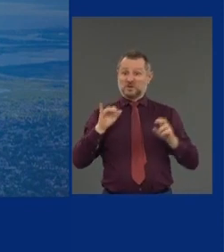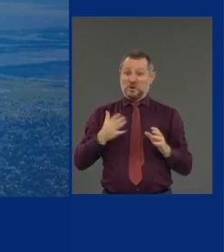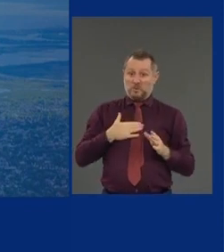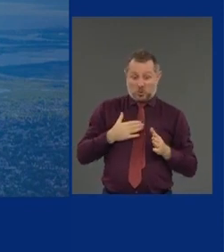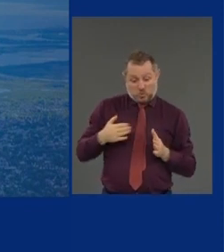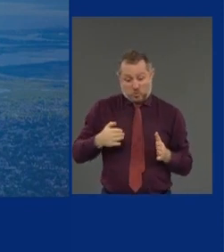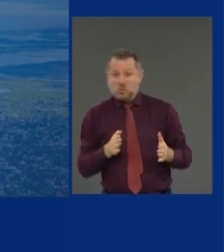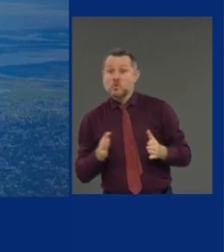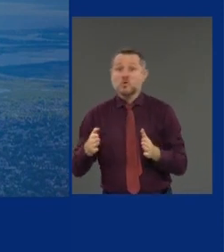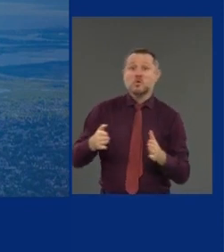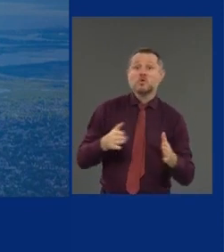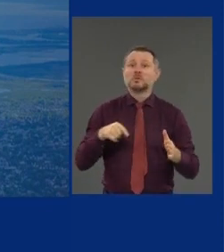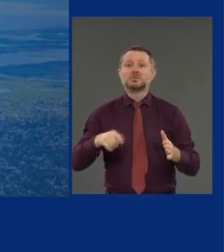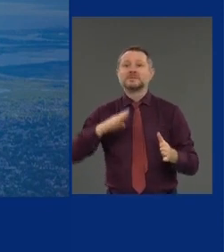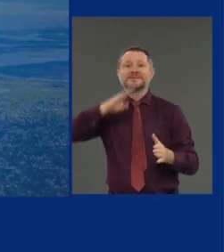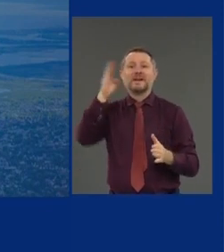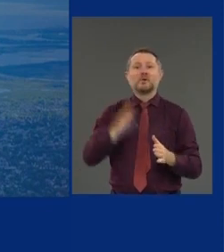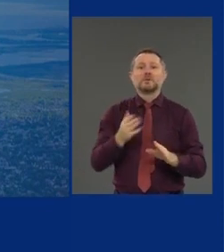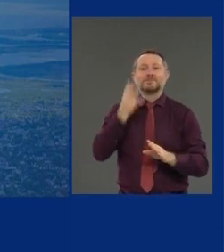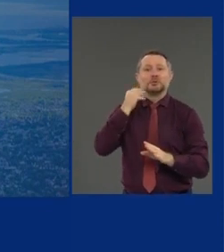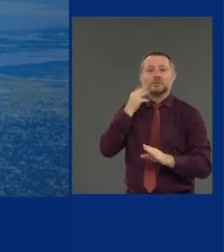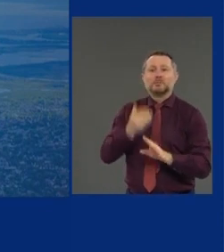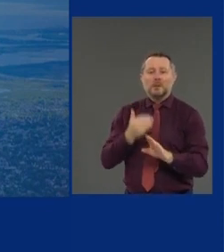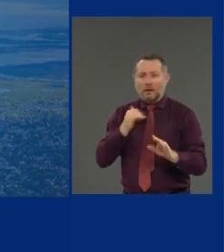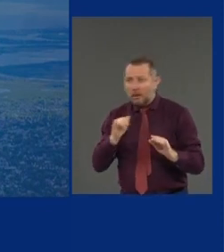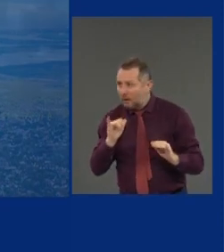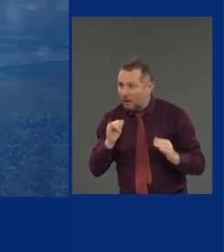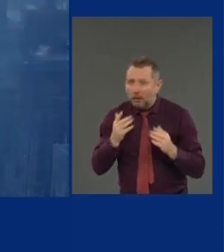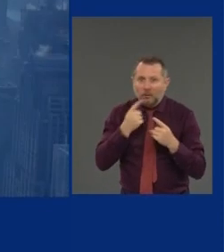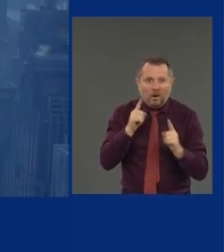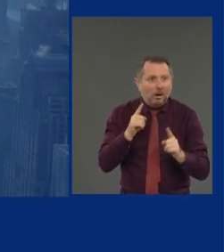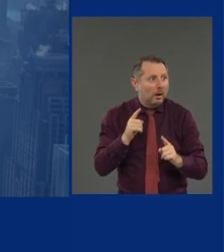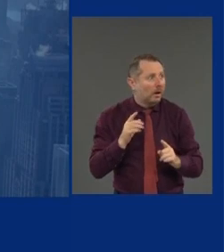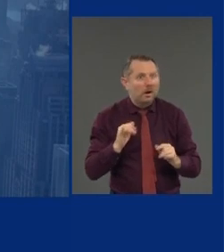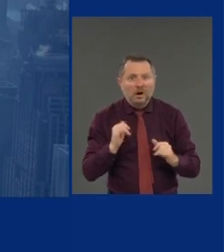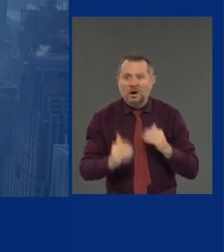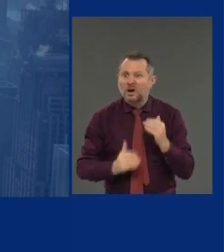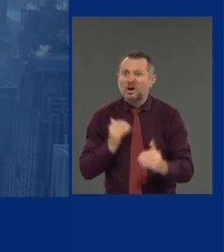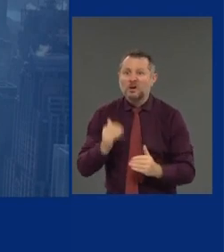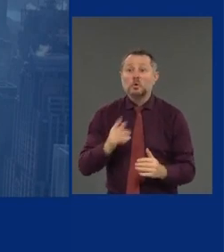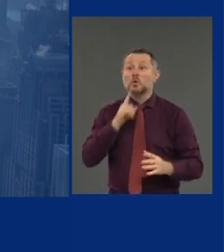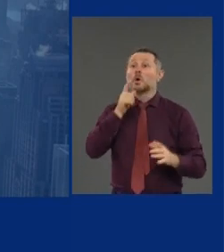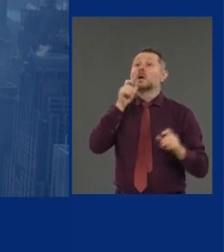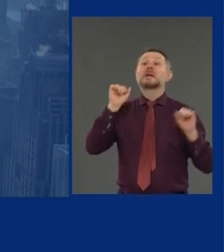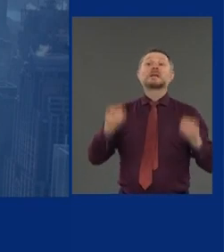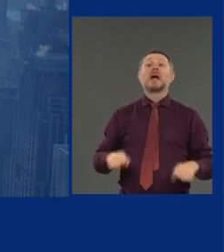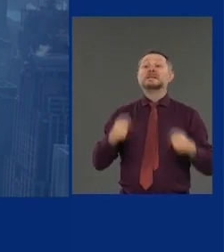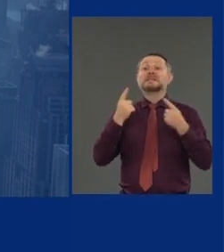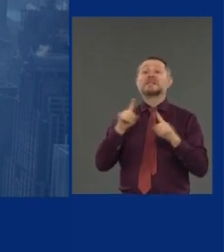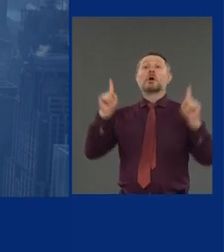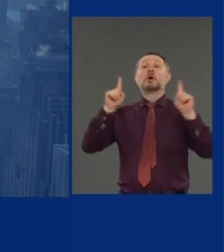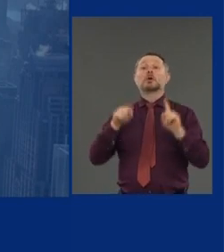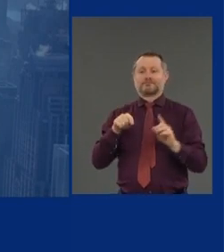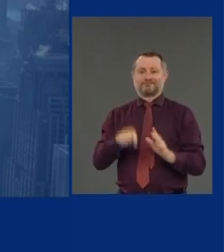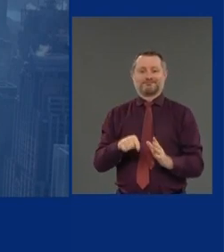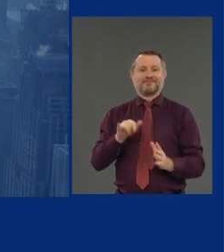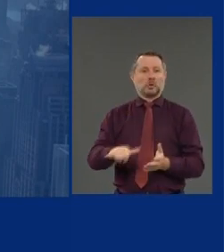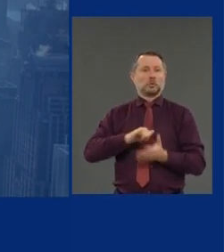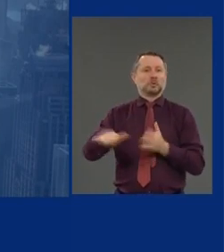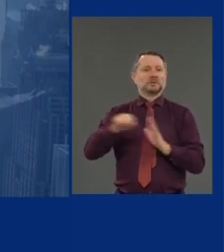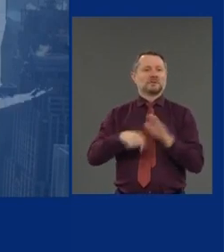But if any place can travel it successfully, it's going to be in the state of New York. Every region in the state is now reopening.